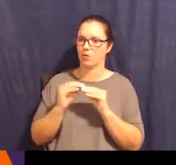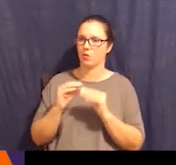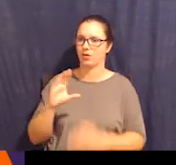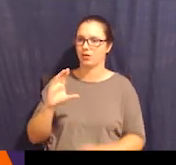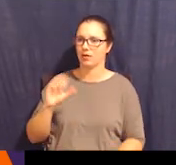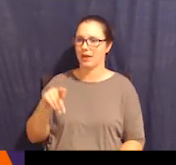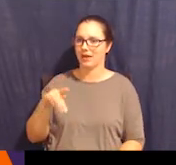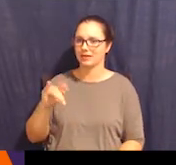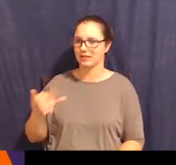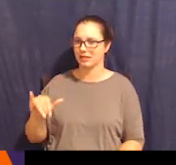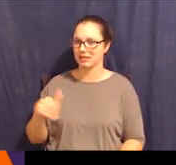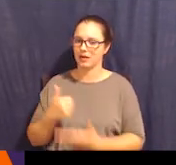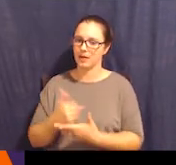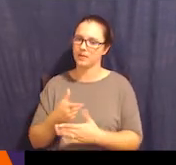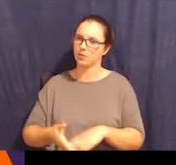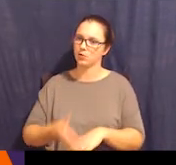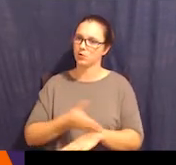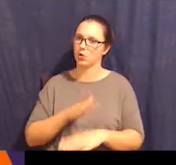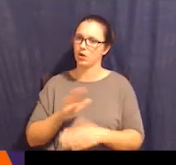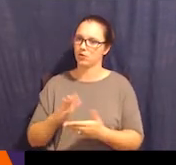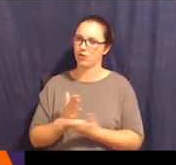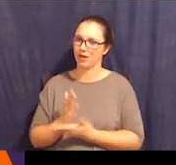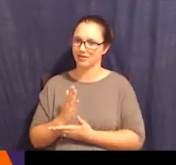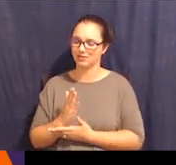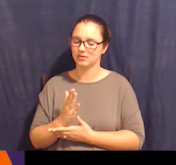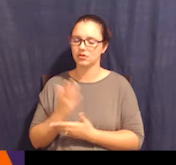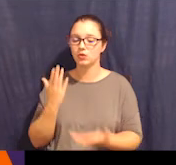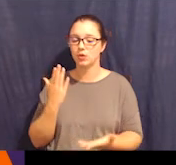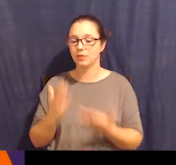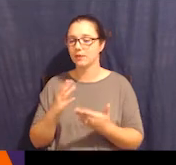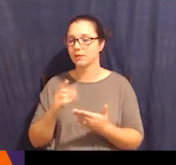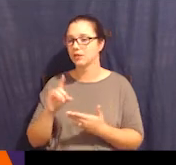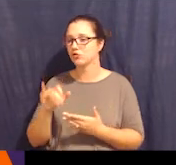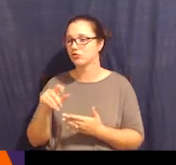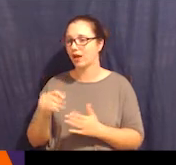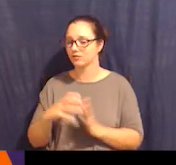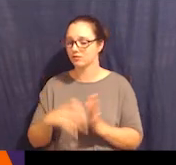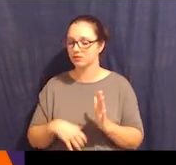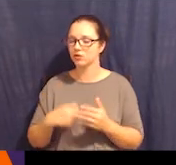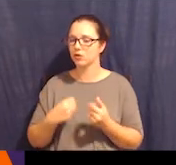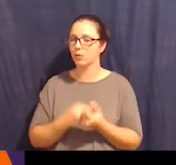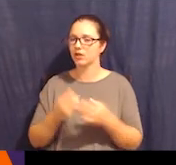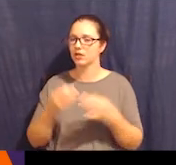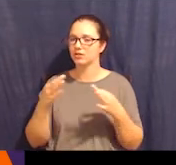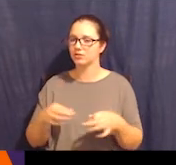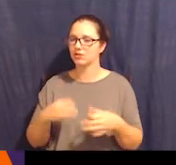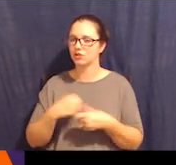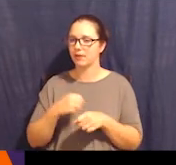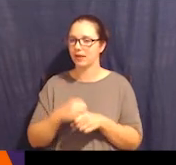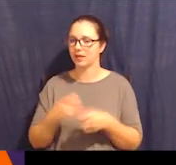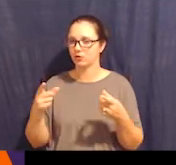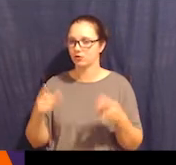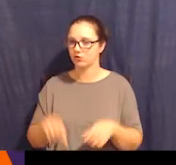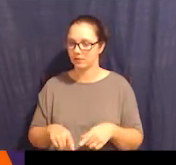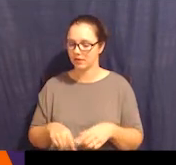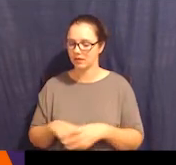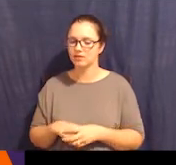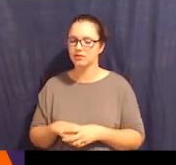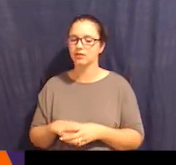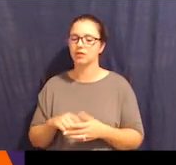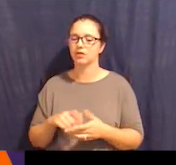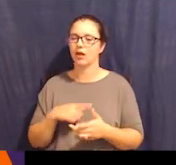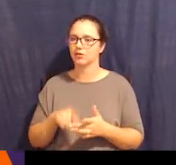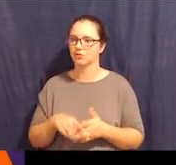draft up a supported decision making agreement and then start implementing it and allowing the person to make their own decisions.